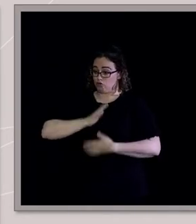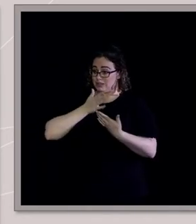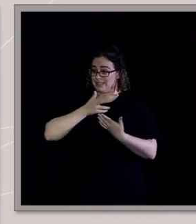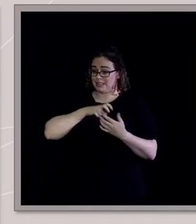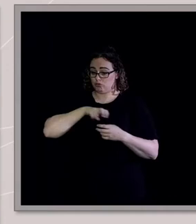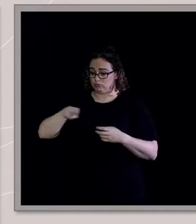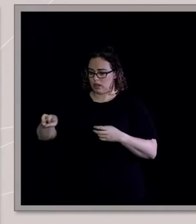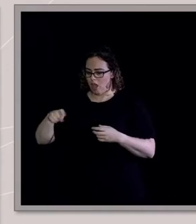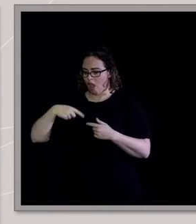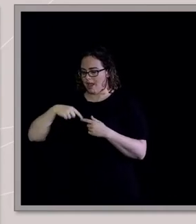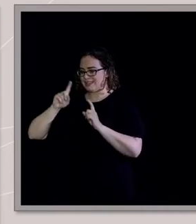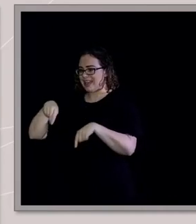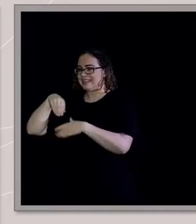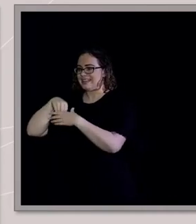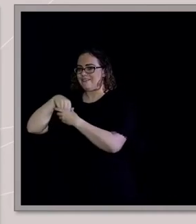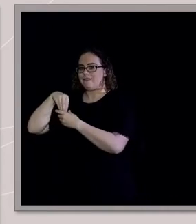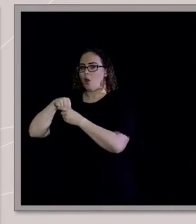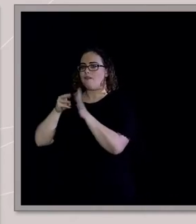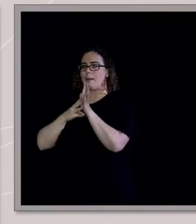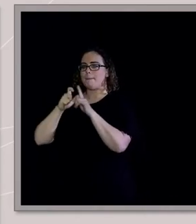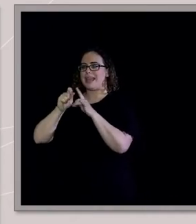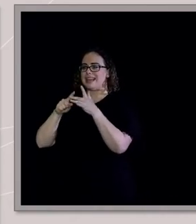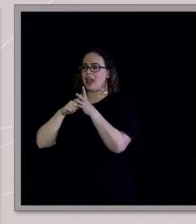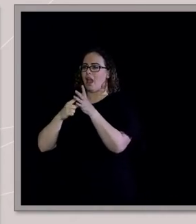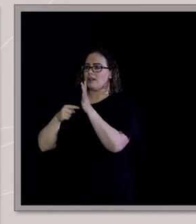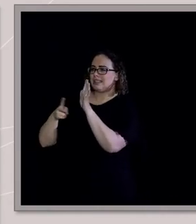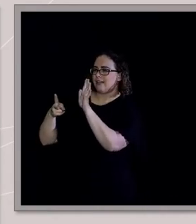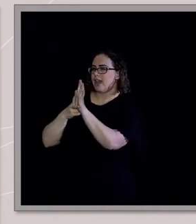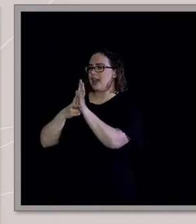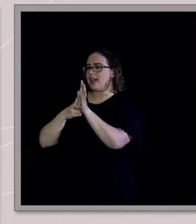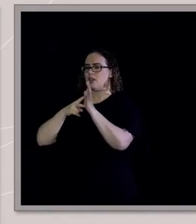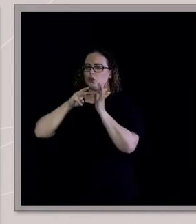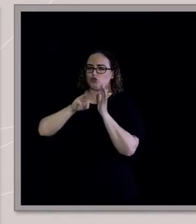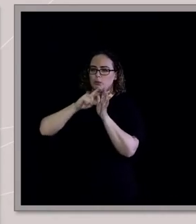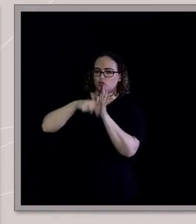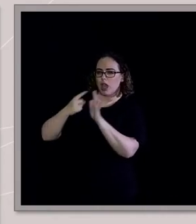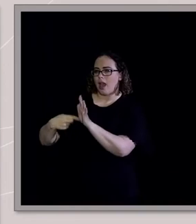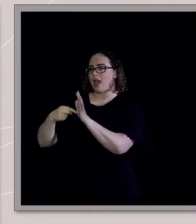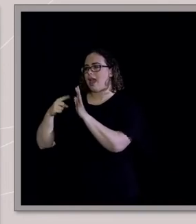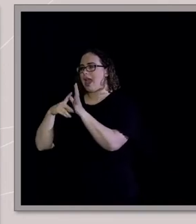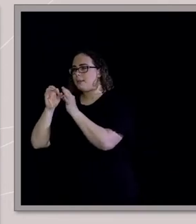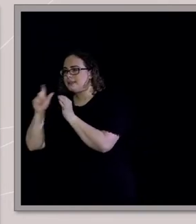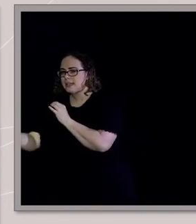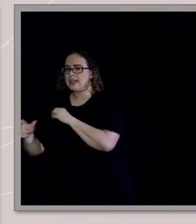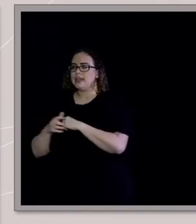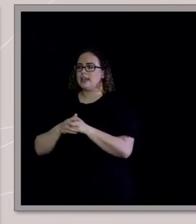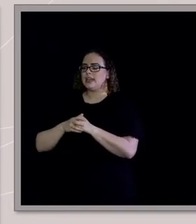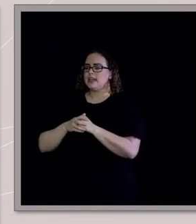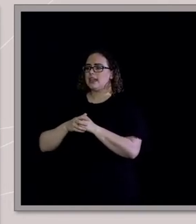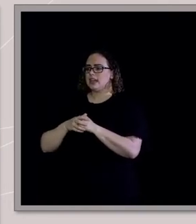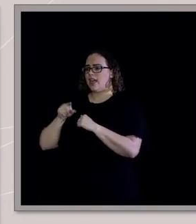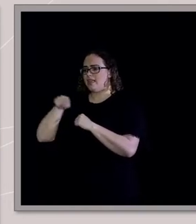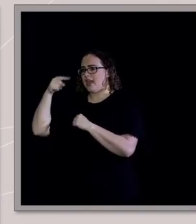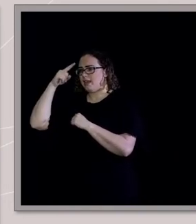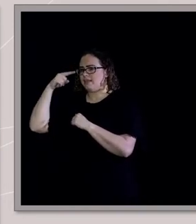media world of working at the ABC and Triple J, where most people are atheists and think, you know, that religious people are a little bit crazy. Whereas